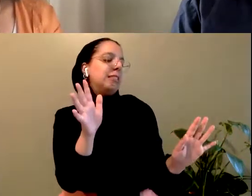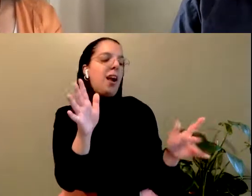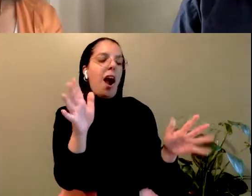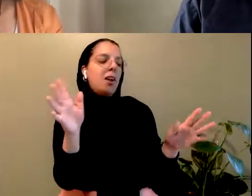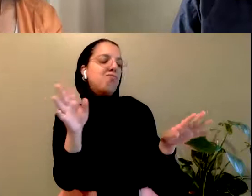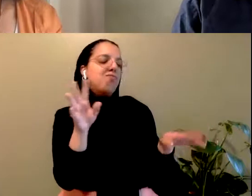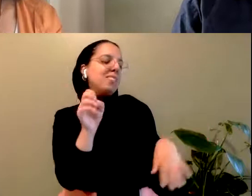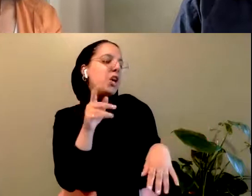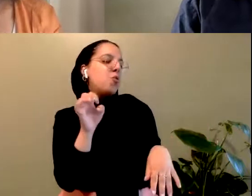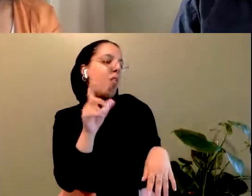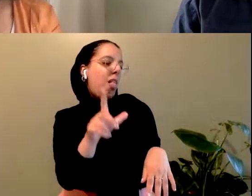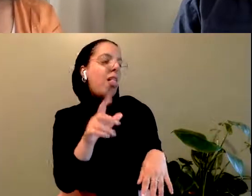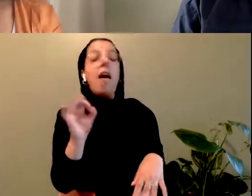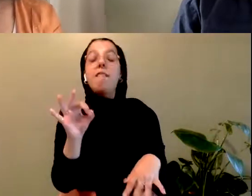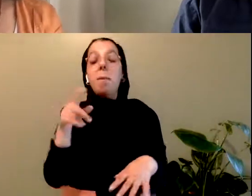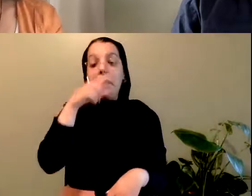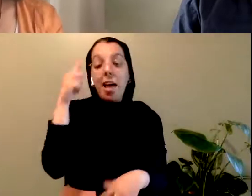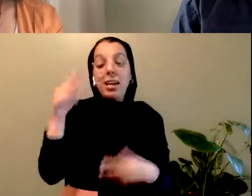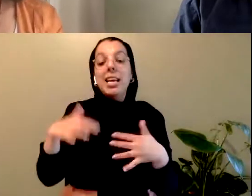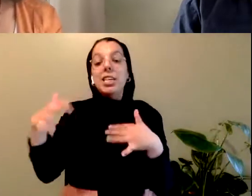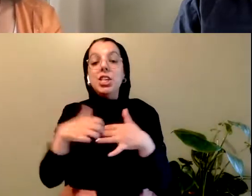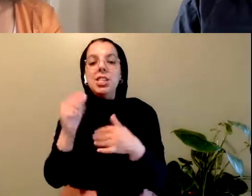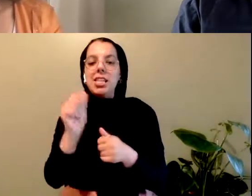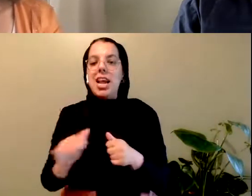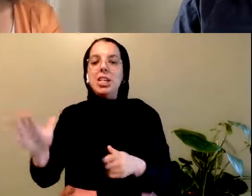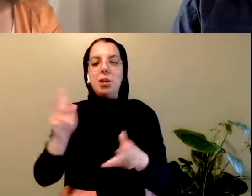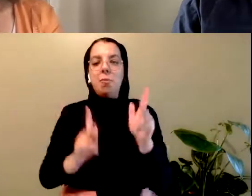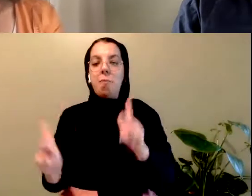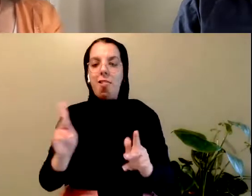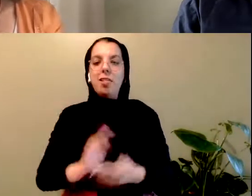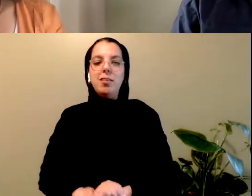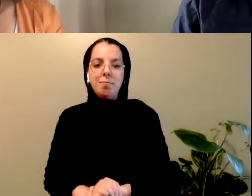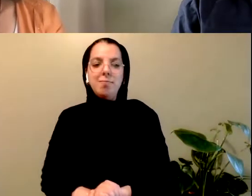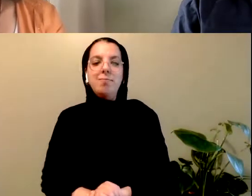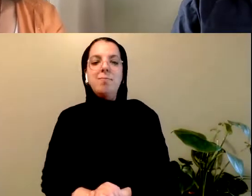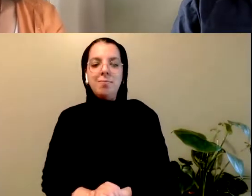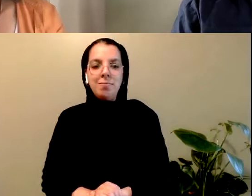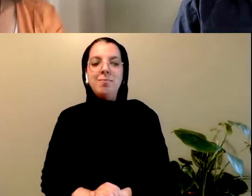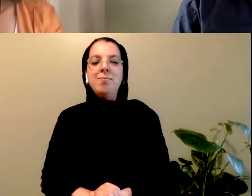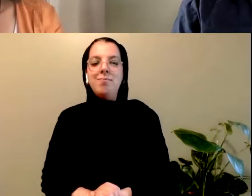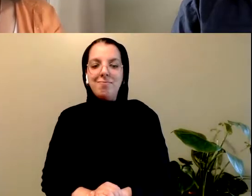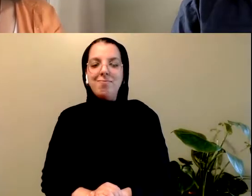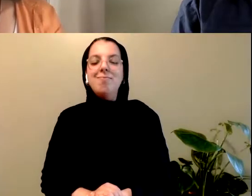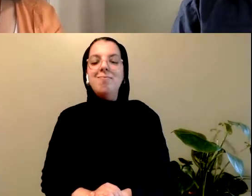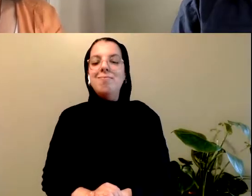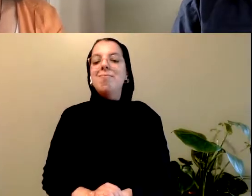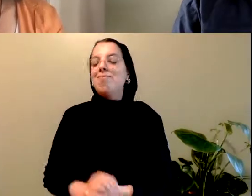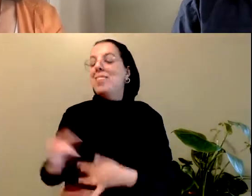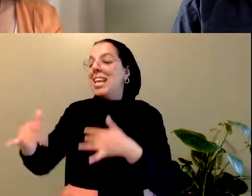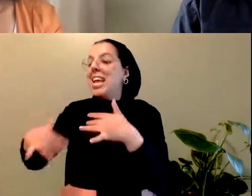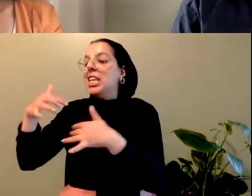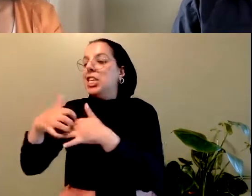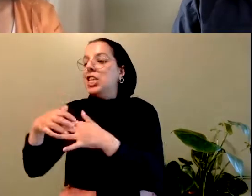tourist industry celebrates Indigenous art, while security guards bully street-associated Indigenous people off the sidewalks in tourist